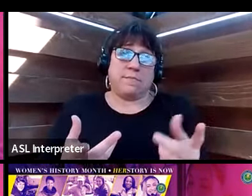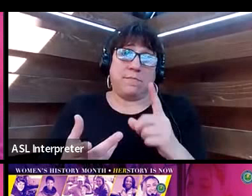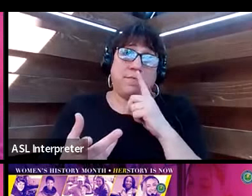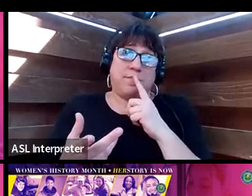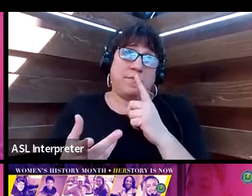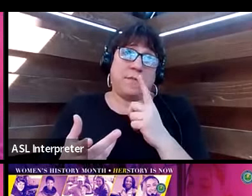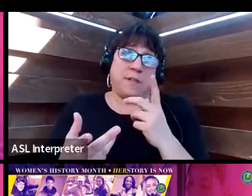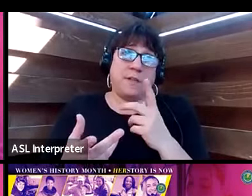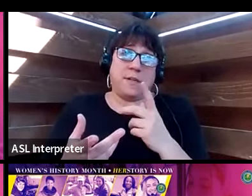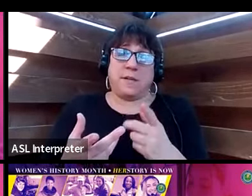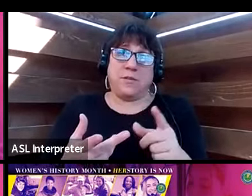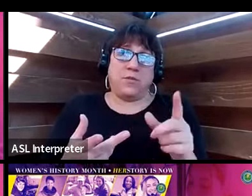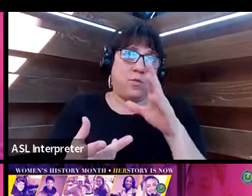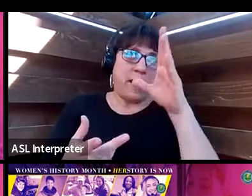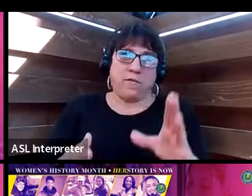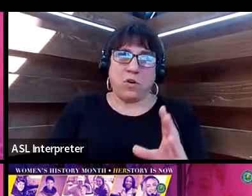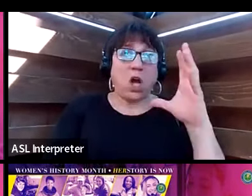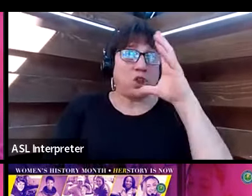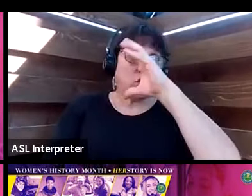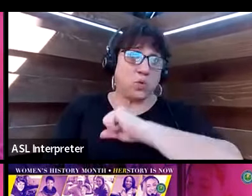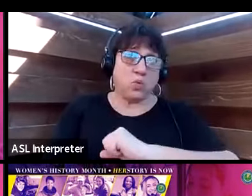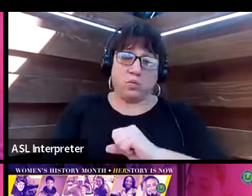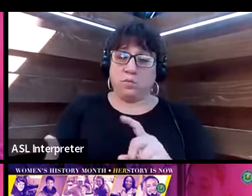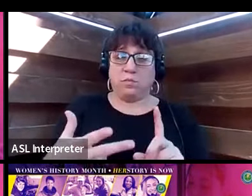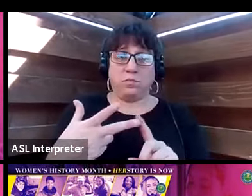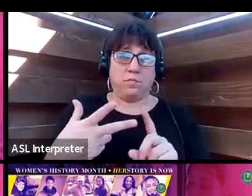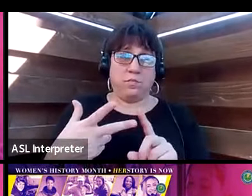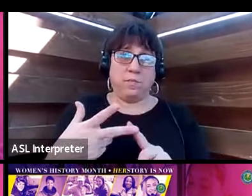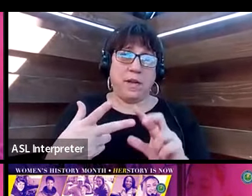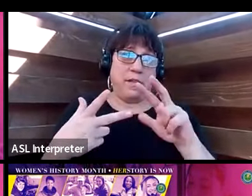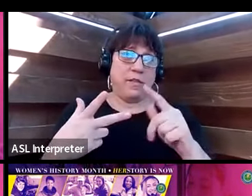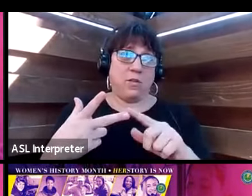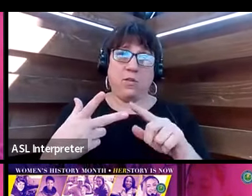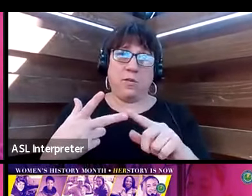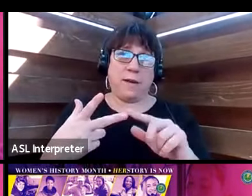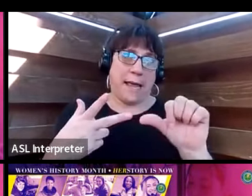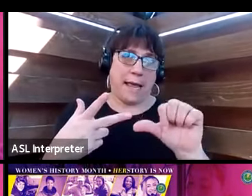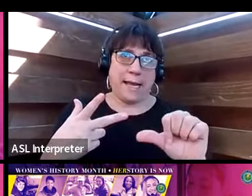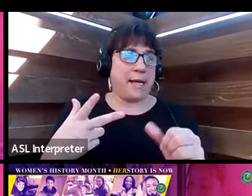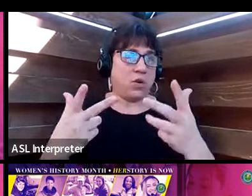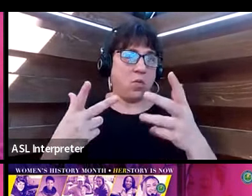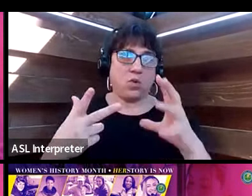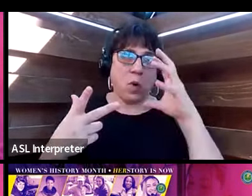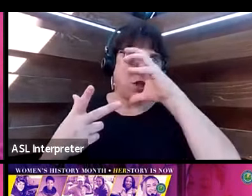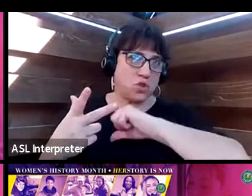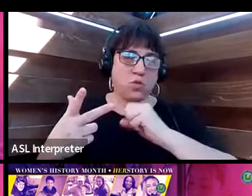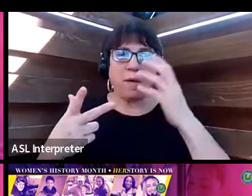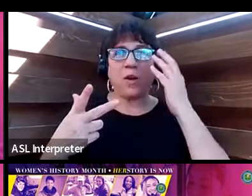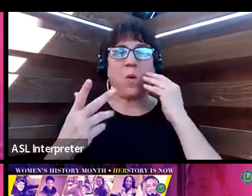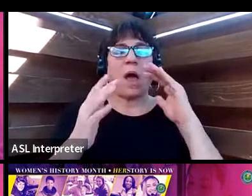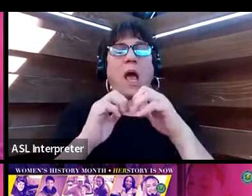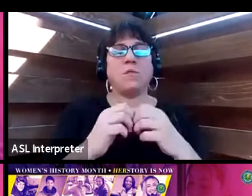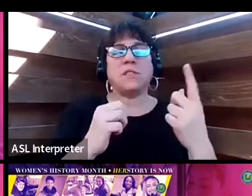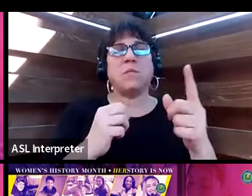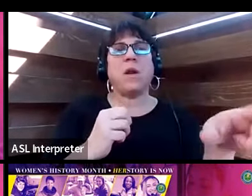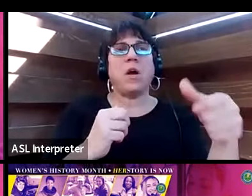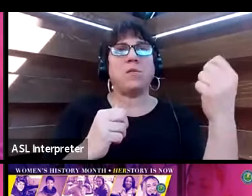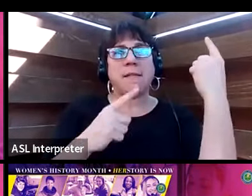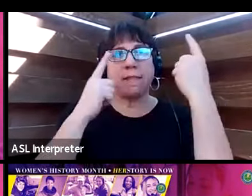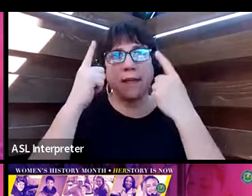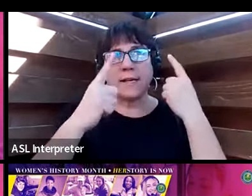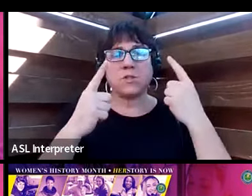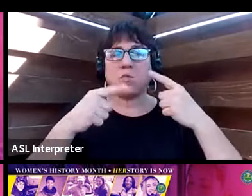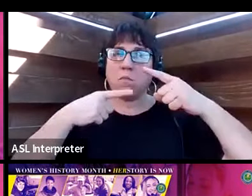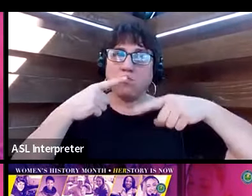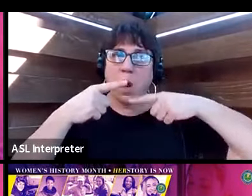my third is you never assume, right? So I never want to assume I know how someone else thinks or how someone else processes